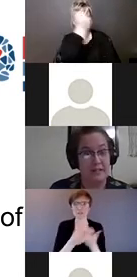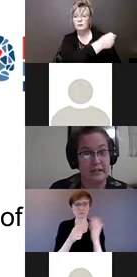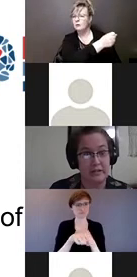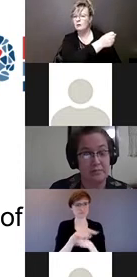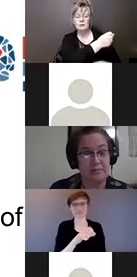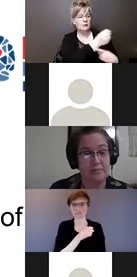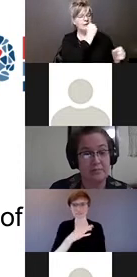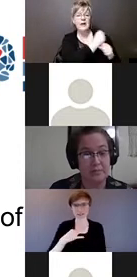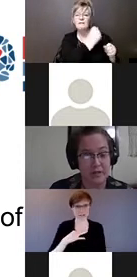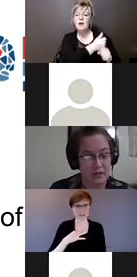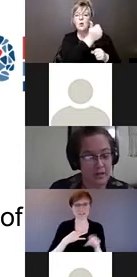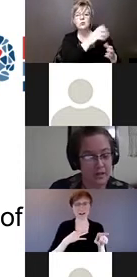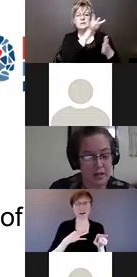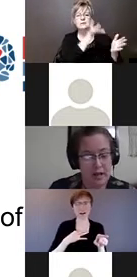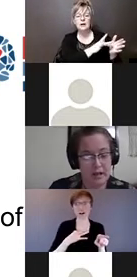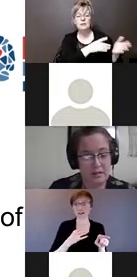facilities.